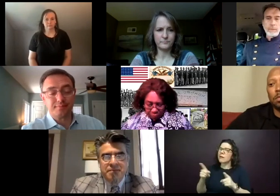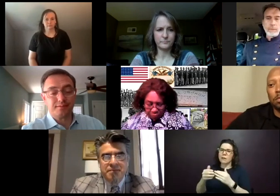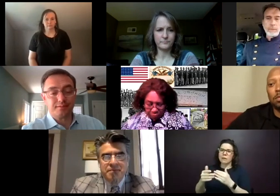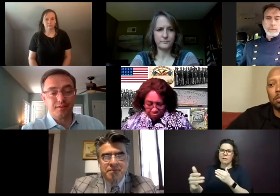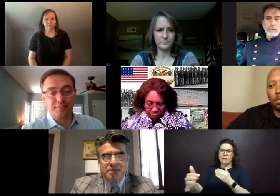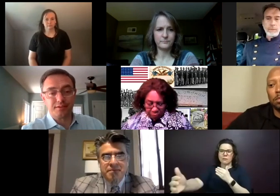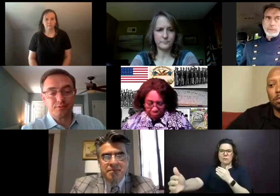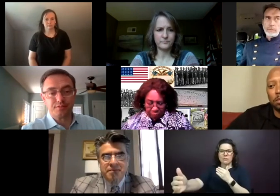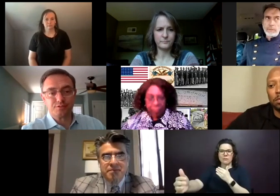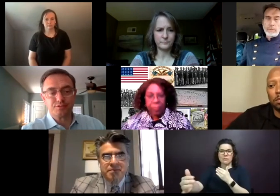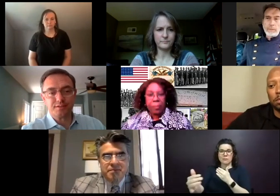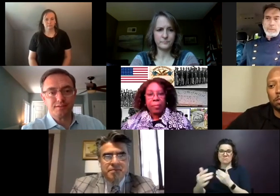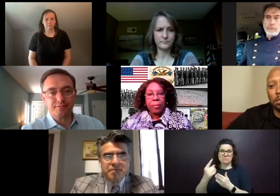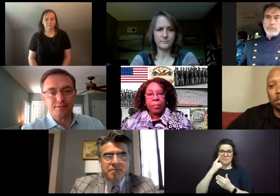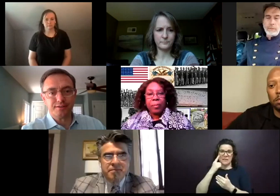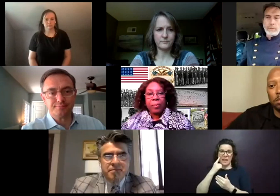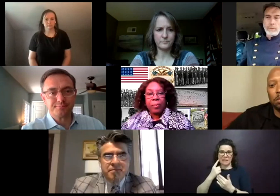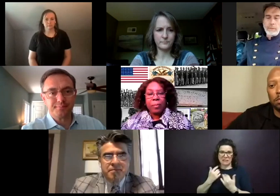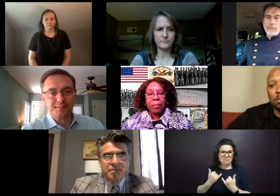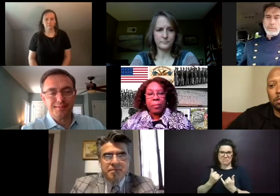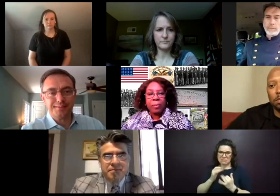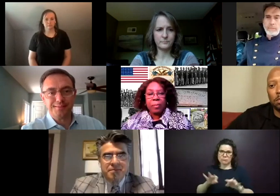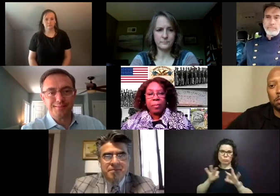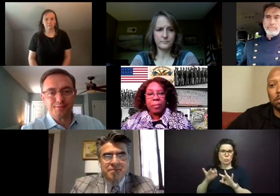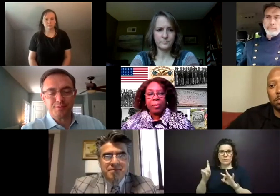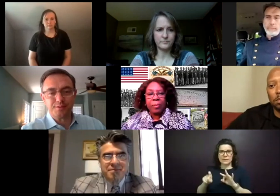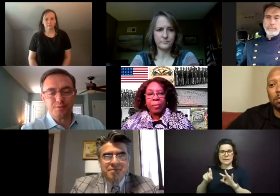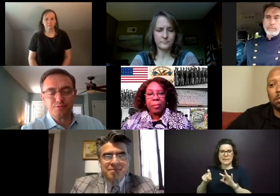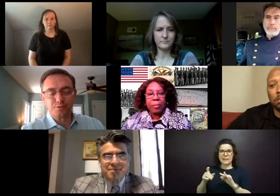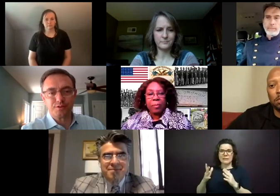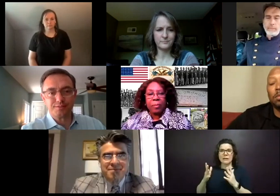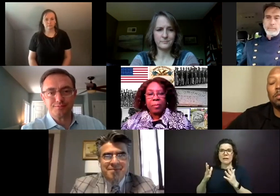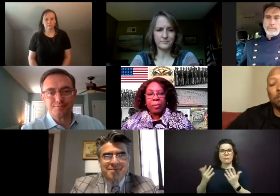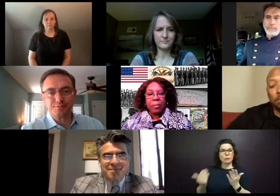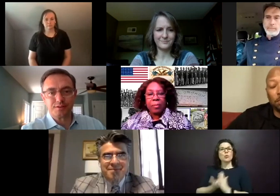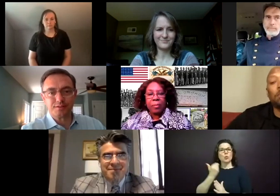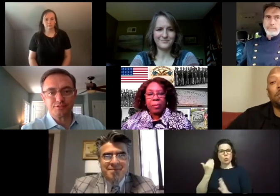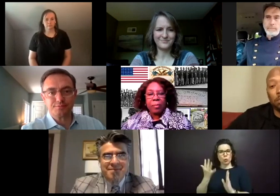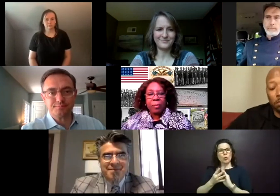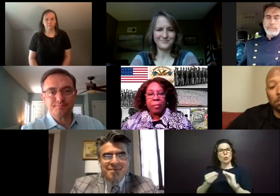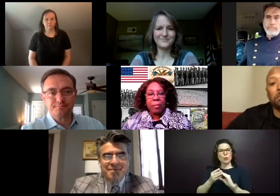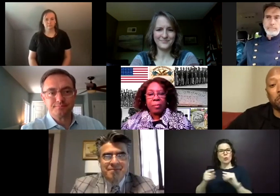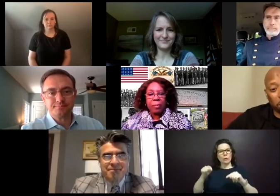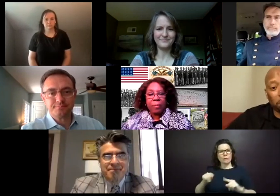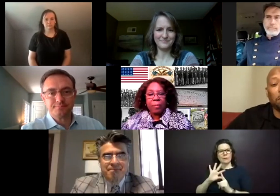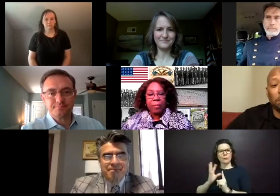I think we're in urgent need of, uh, you know, a new story for our culture.